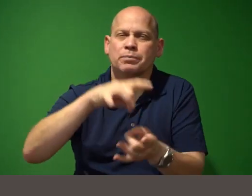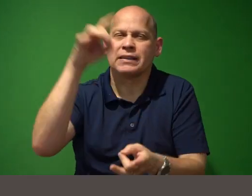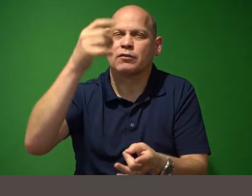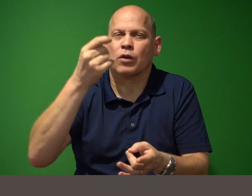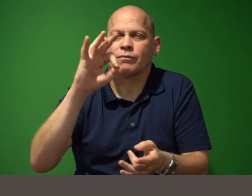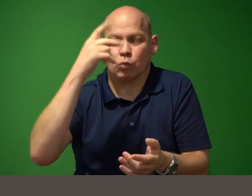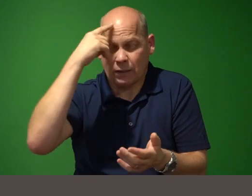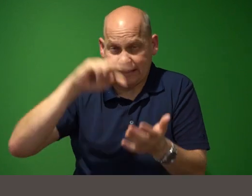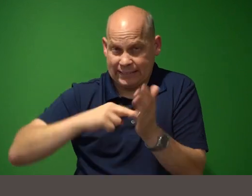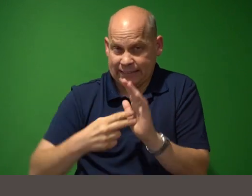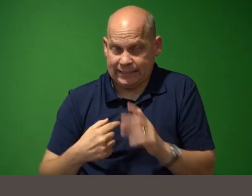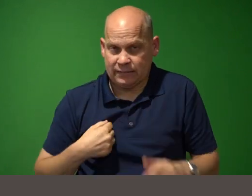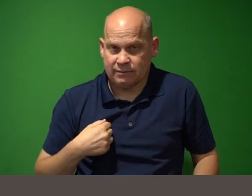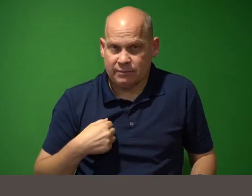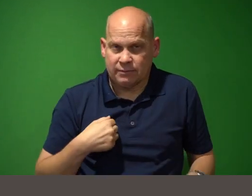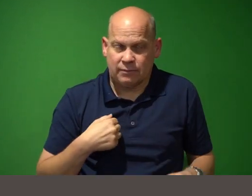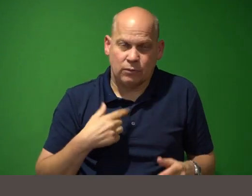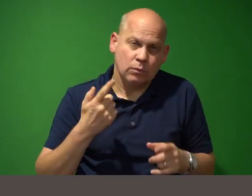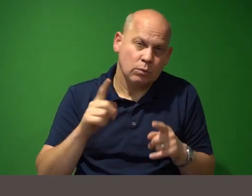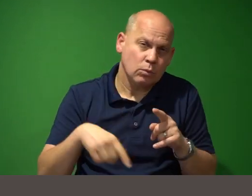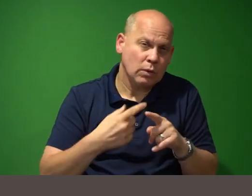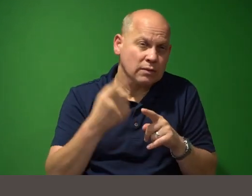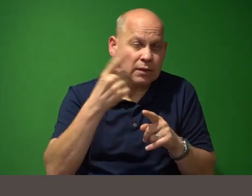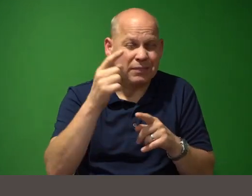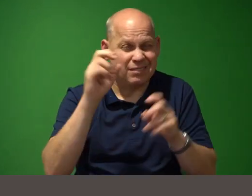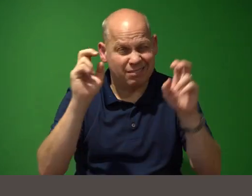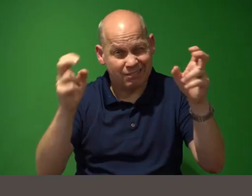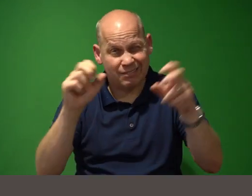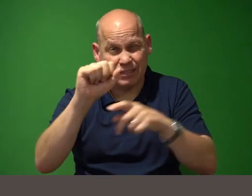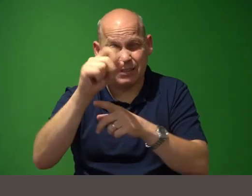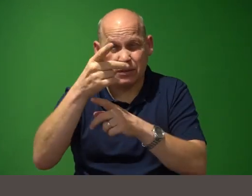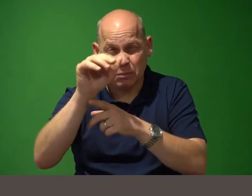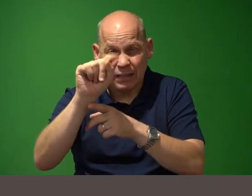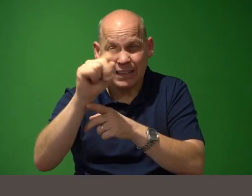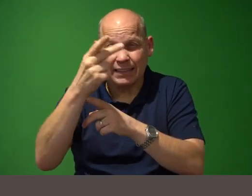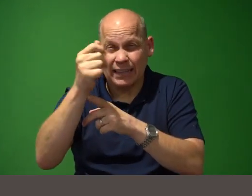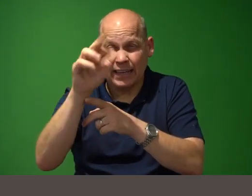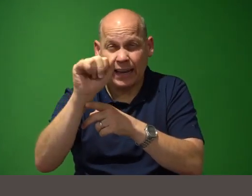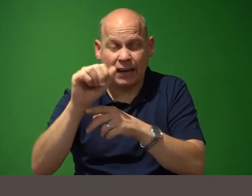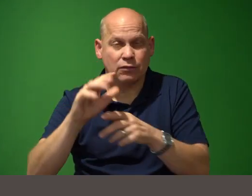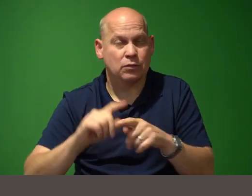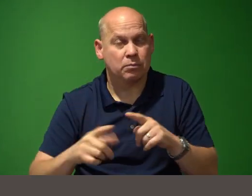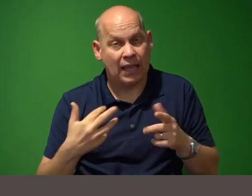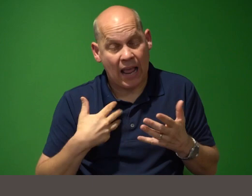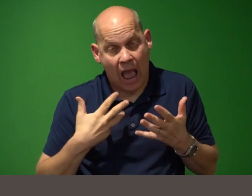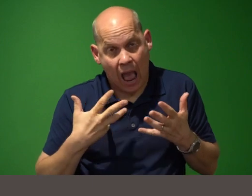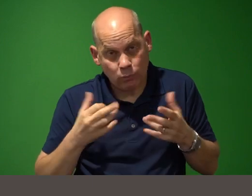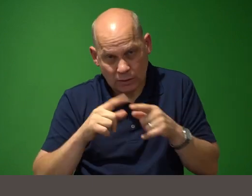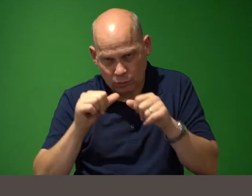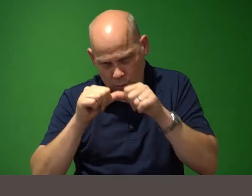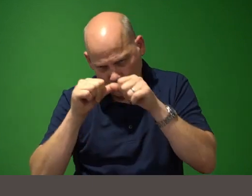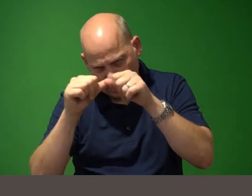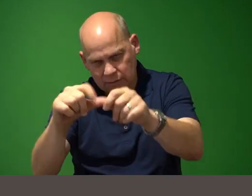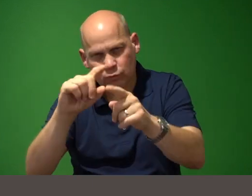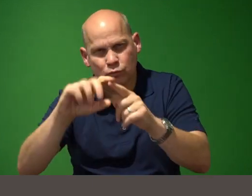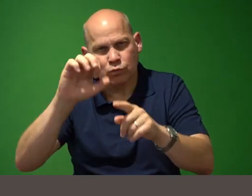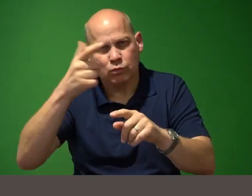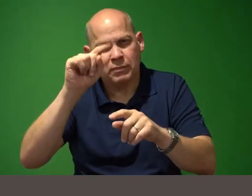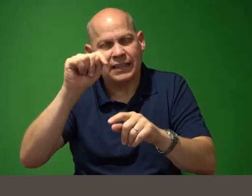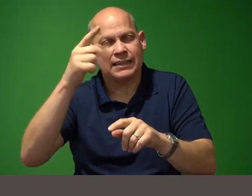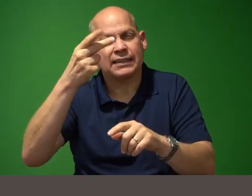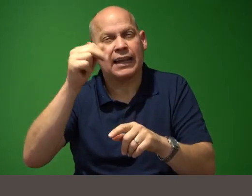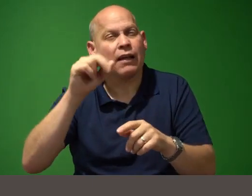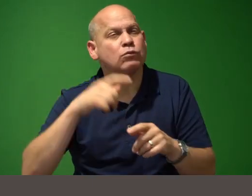someone is splitting hairs but i wanted to continue splitting the hairs and so i offered a follow-up question